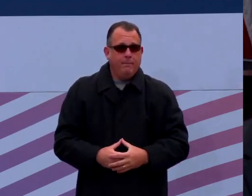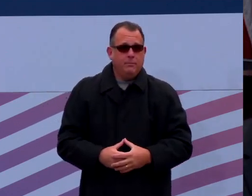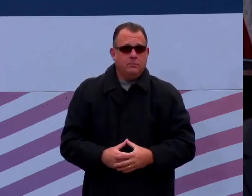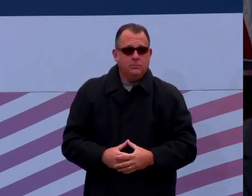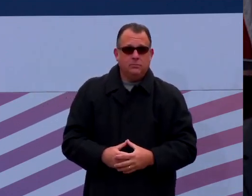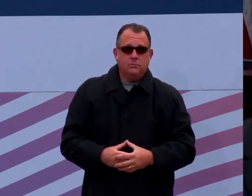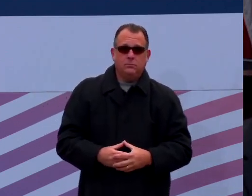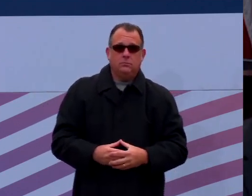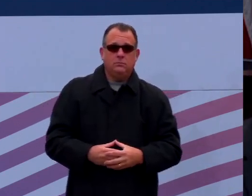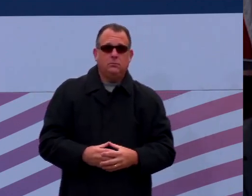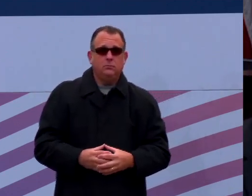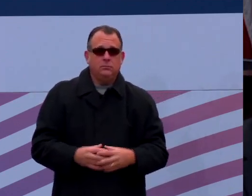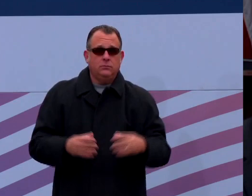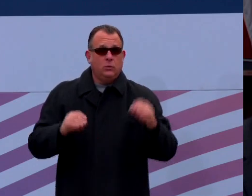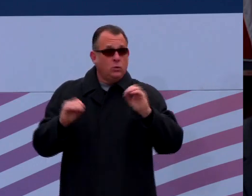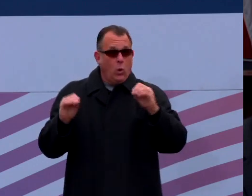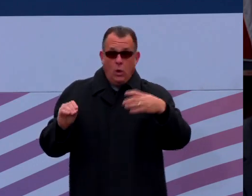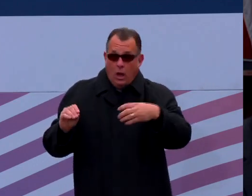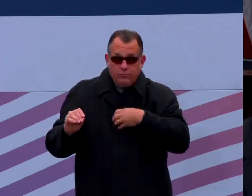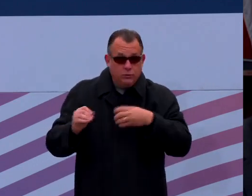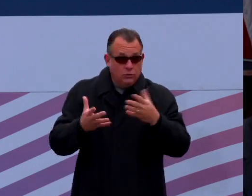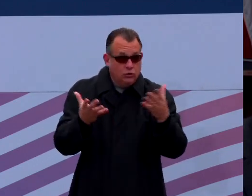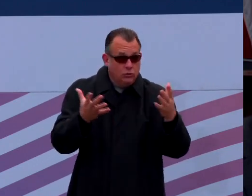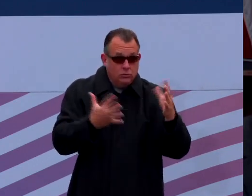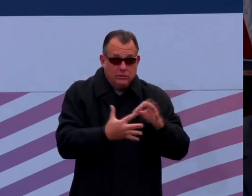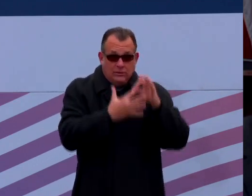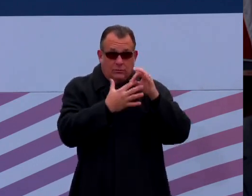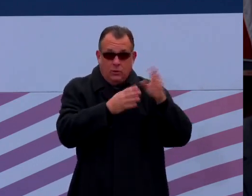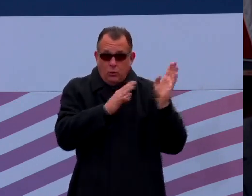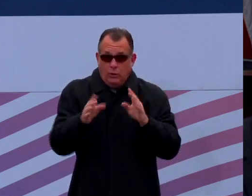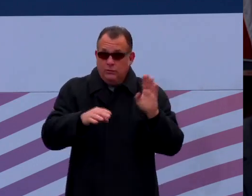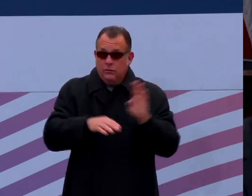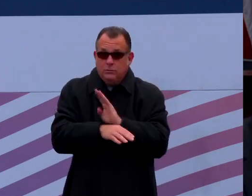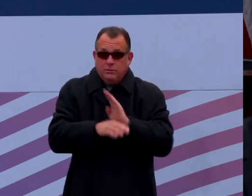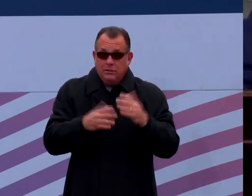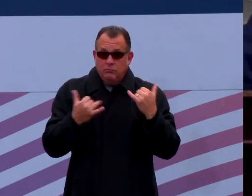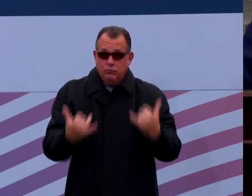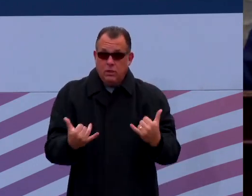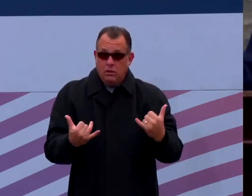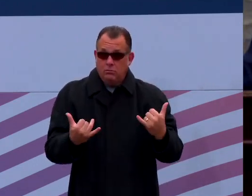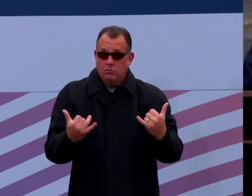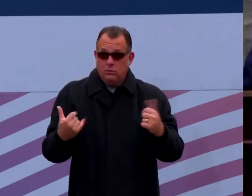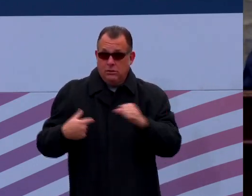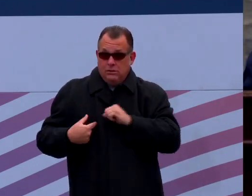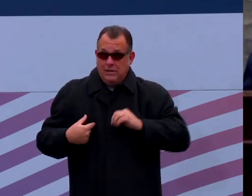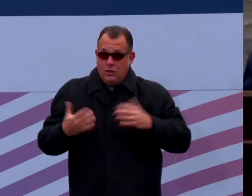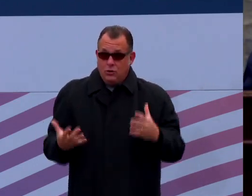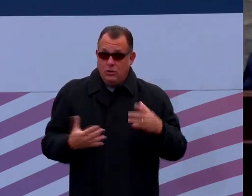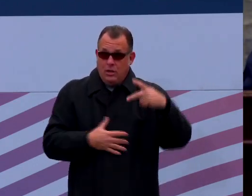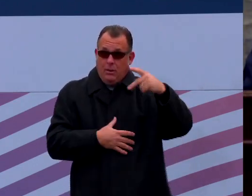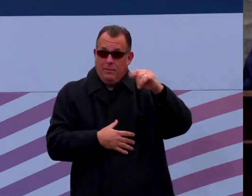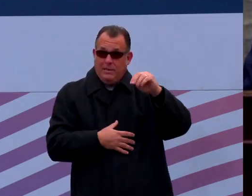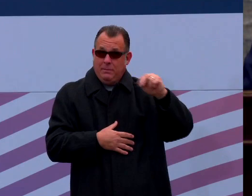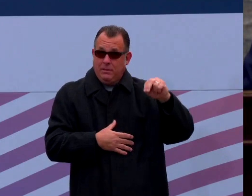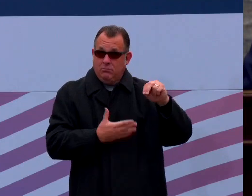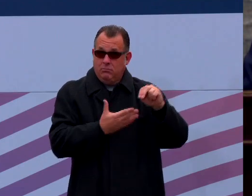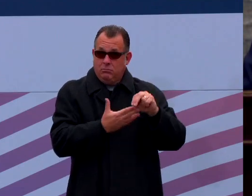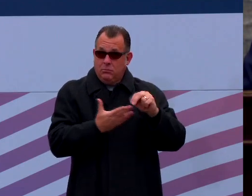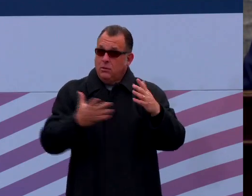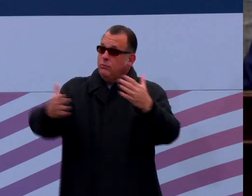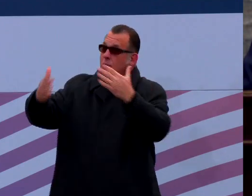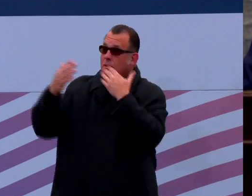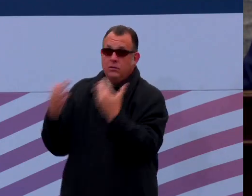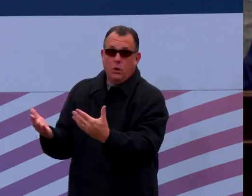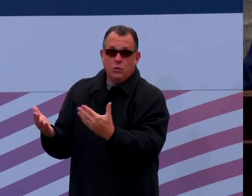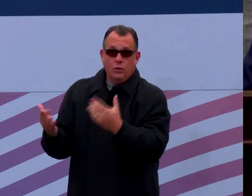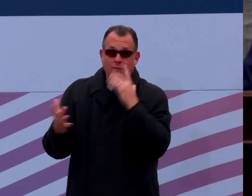Without objection, as a special order of business, the chair recognizes Senator Pittman. Thank you, Madam President. Madam President, a special order of